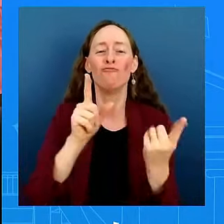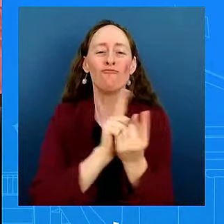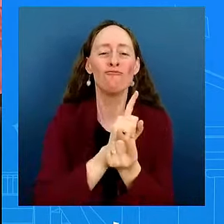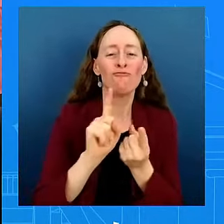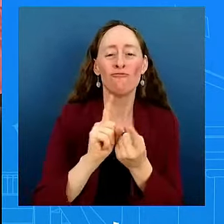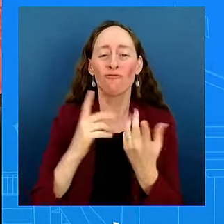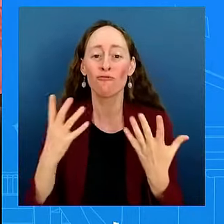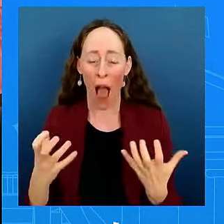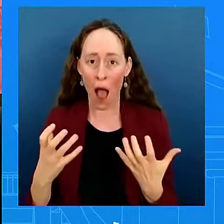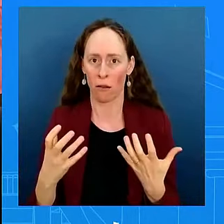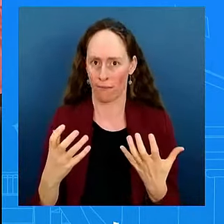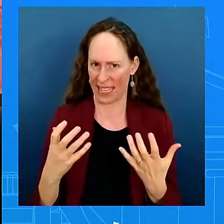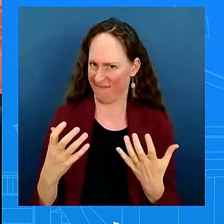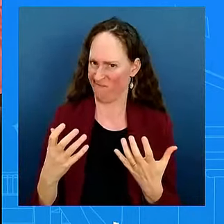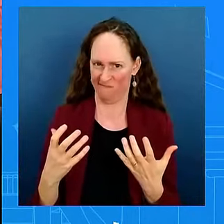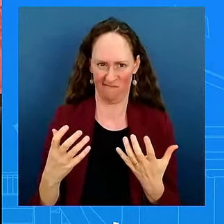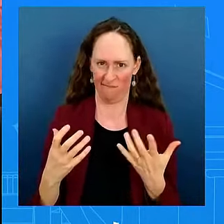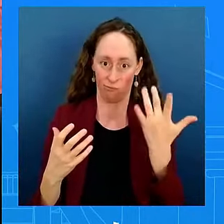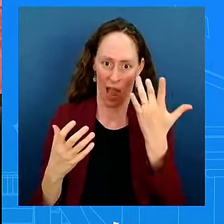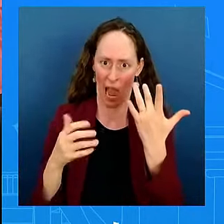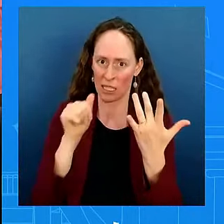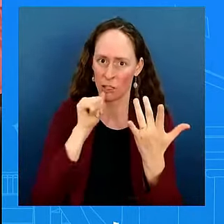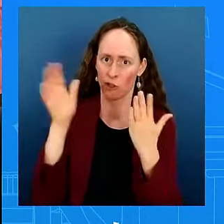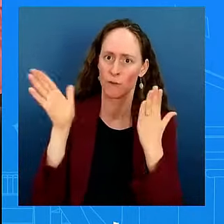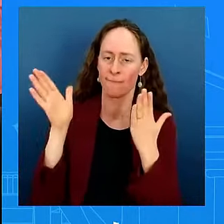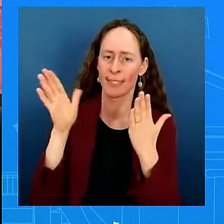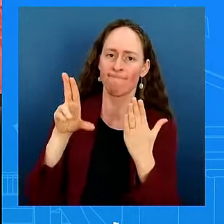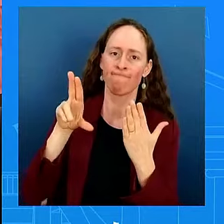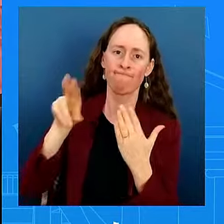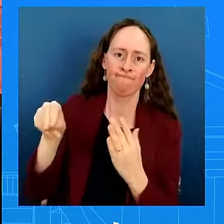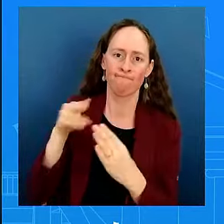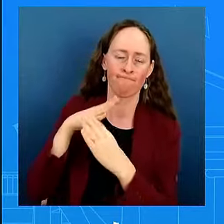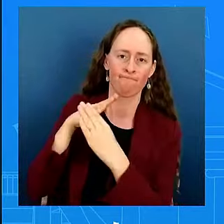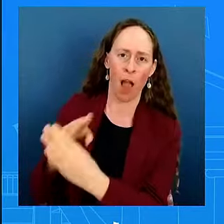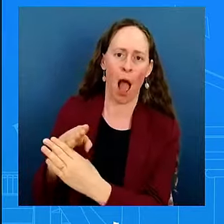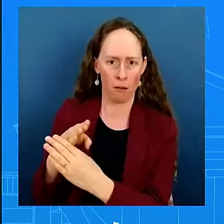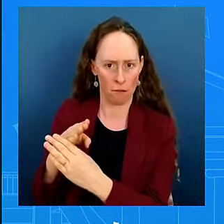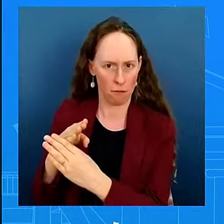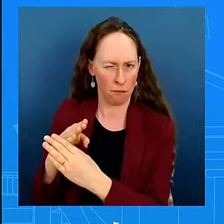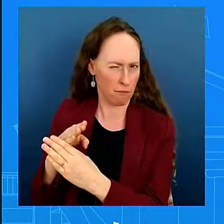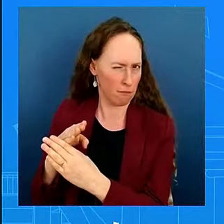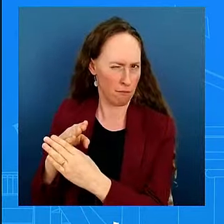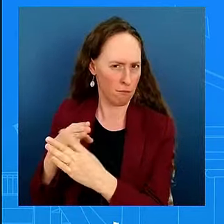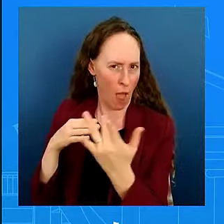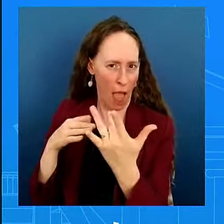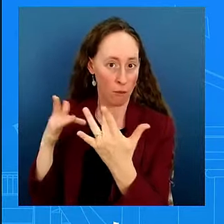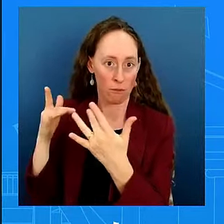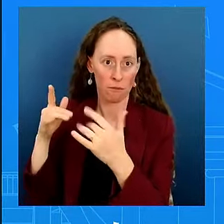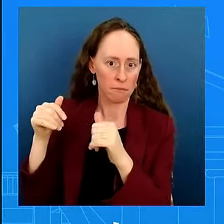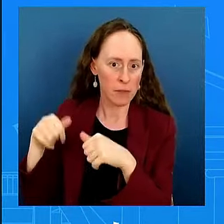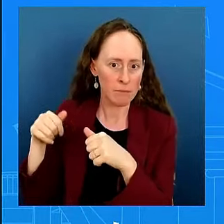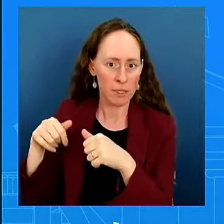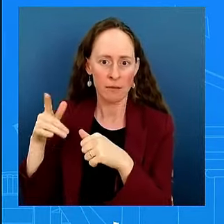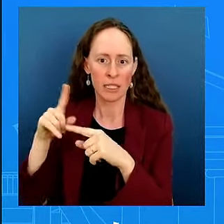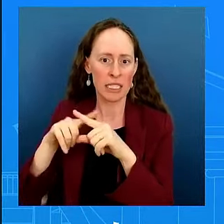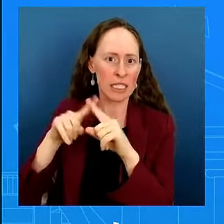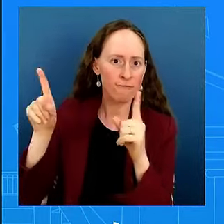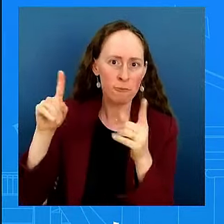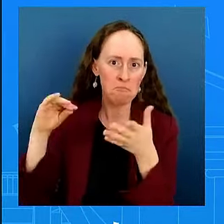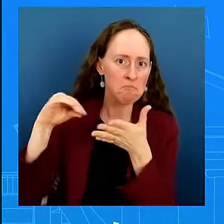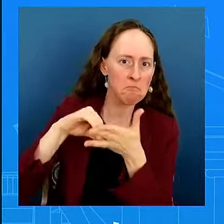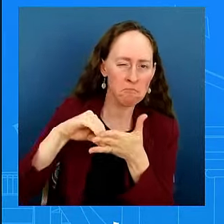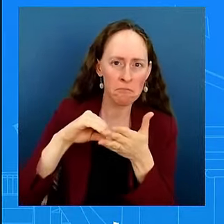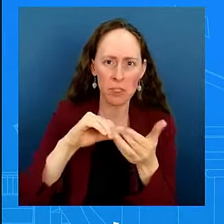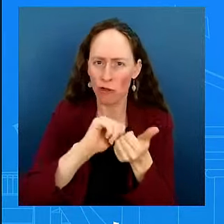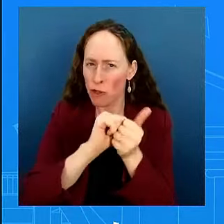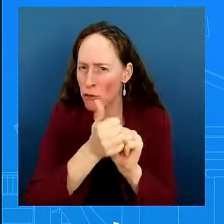in terms of the security around the president or is that just being present? So I did see the president say that. I would have to refer you to the Secret Service to speak to the